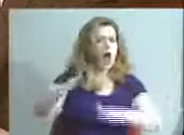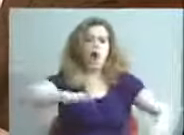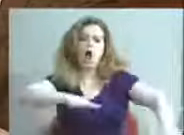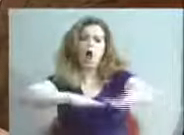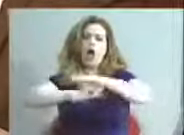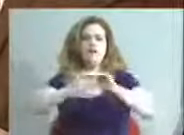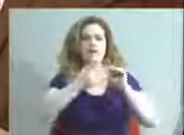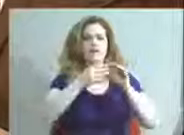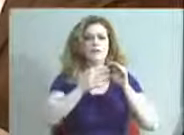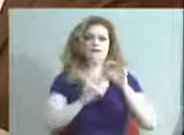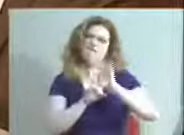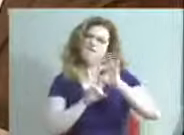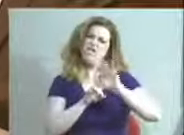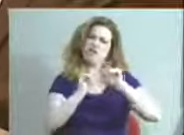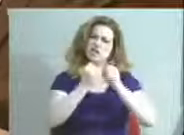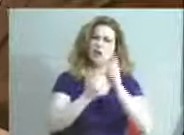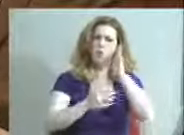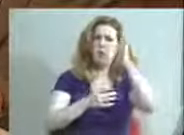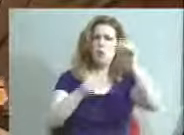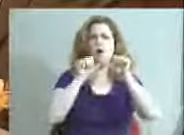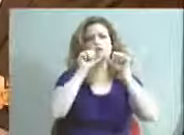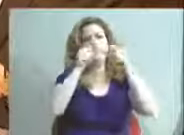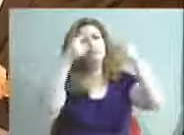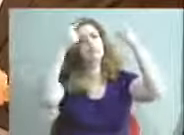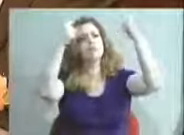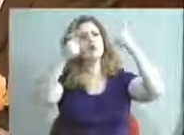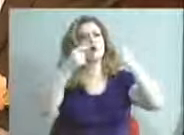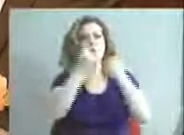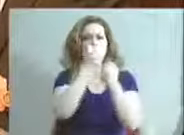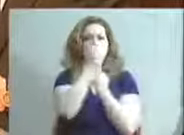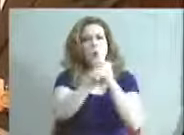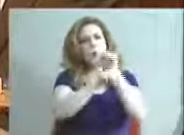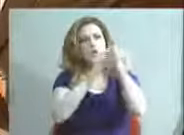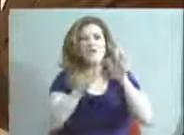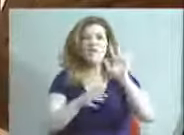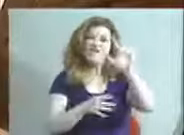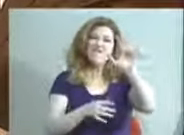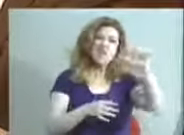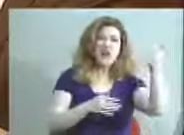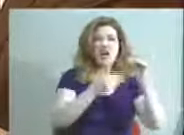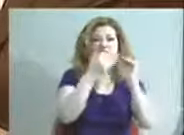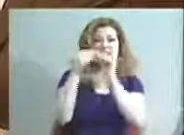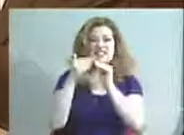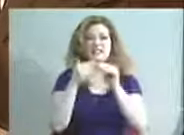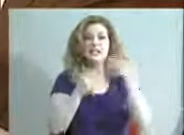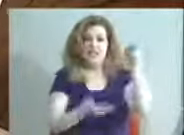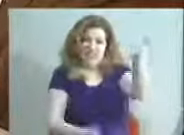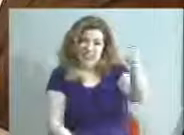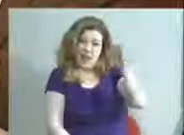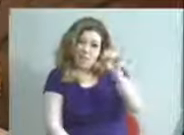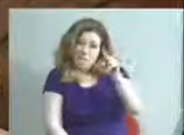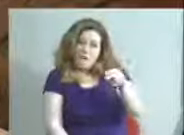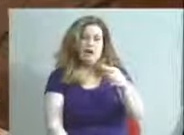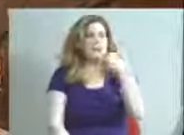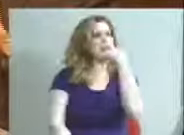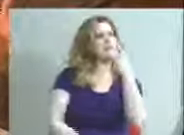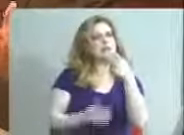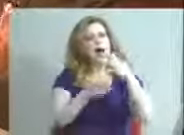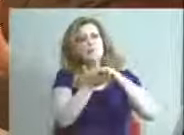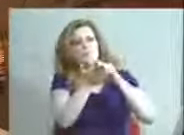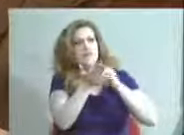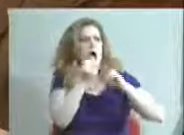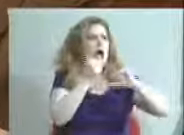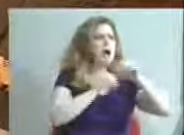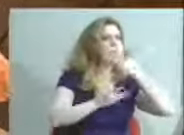will have a learning cohort, a mutual learning cohort with five other cities in Boston that will be able to say, how are we learning from each other?